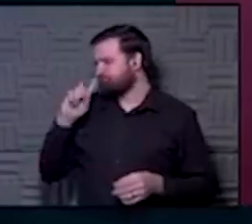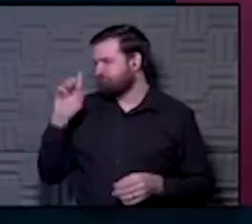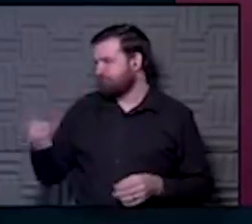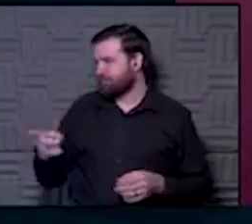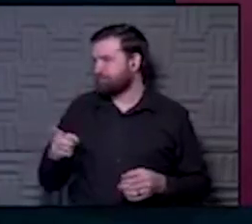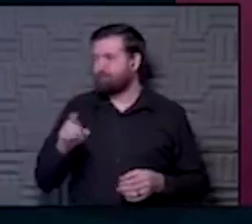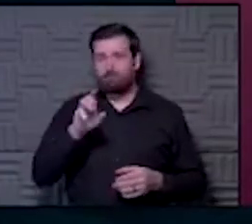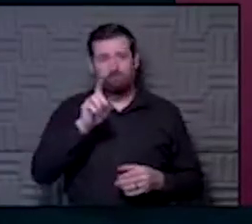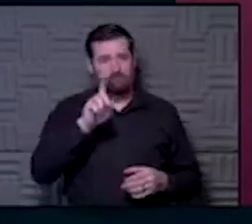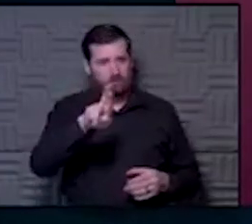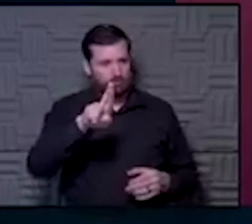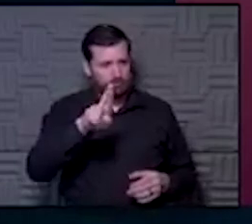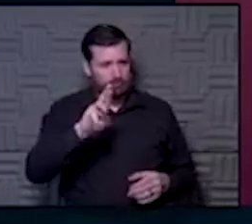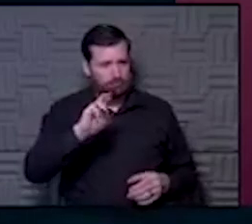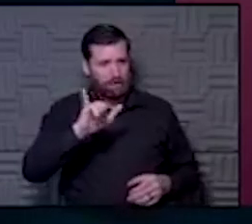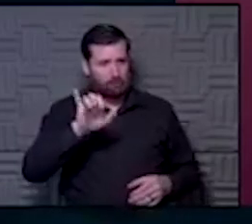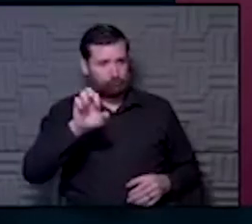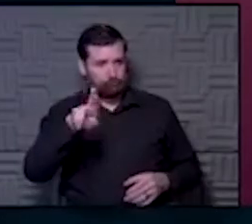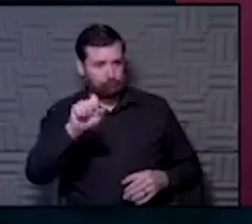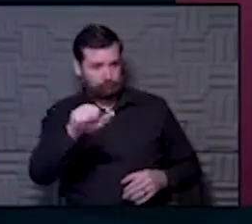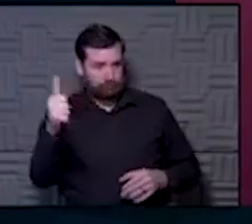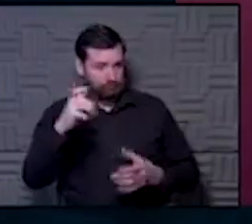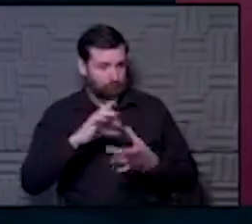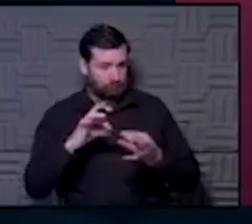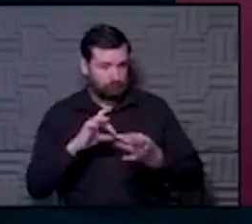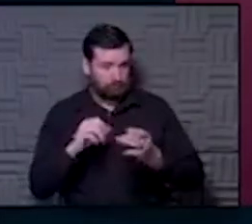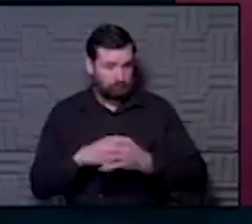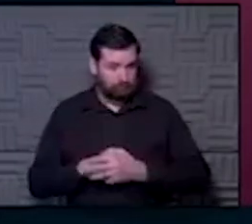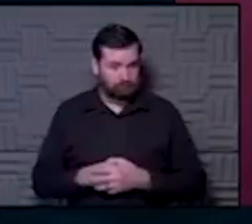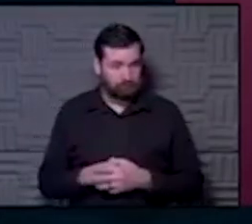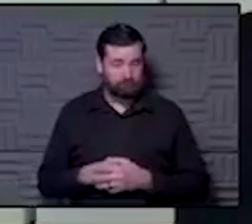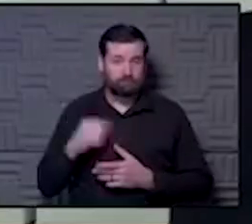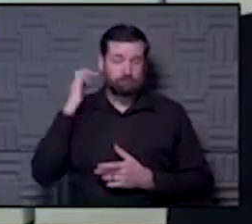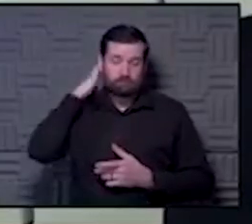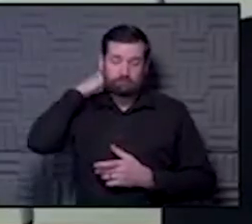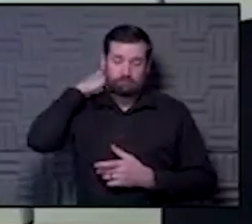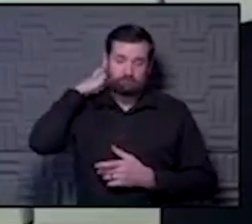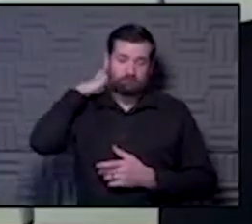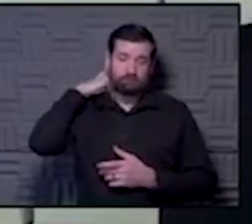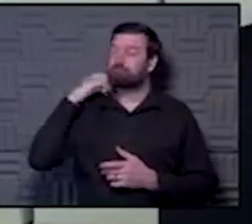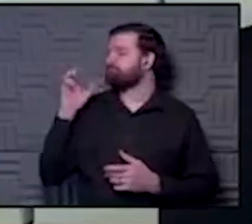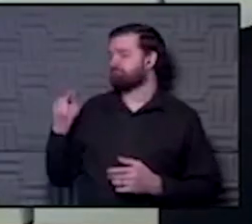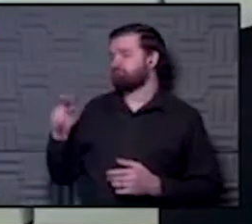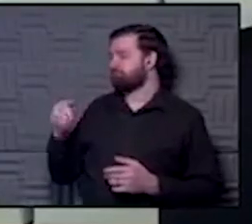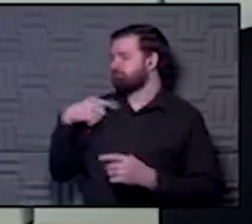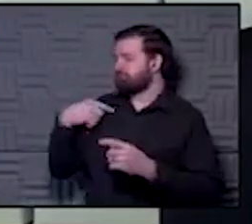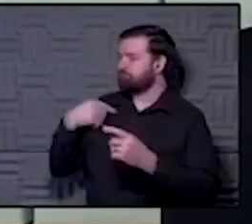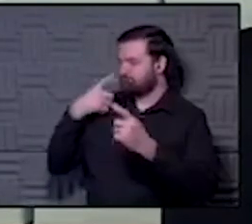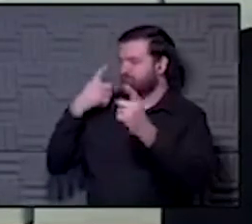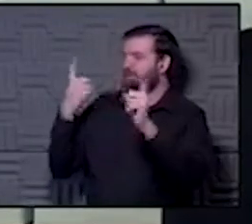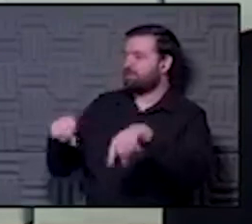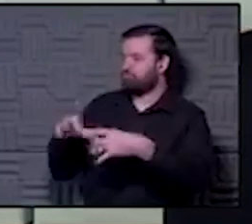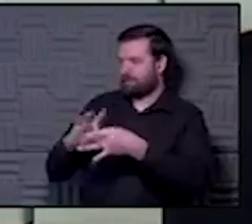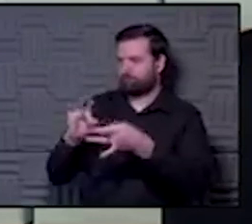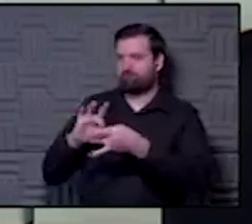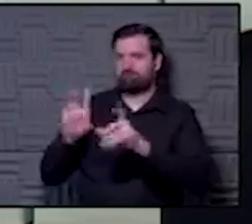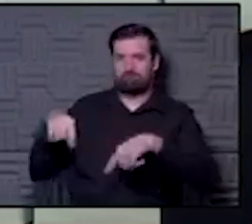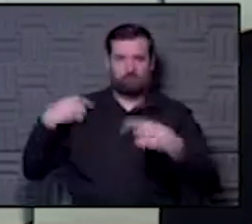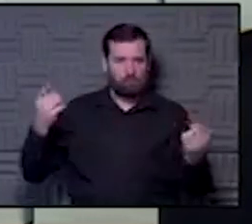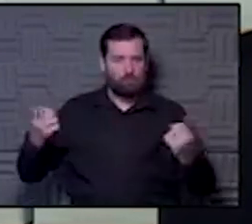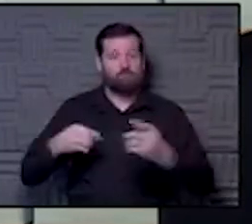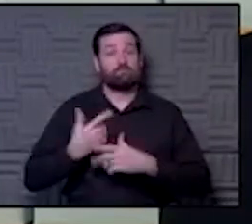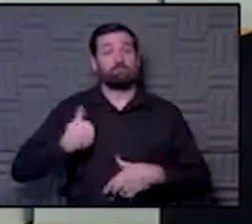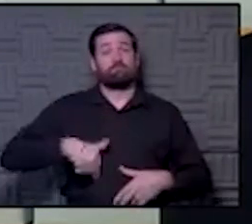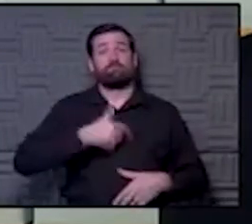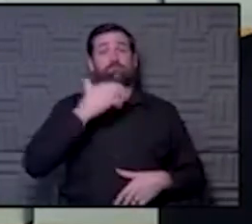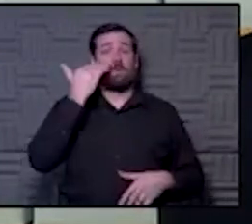right. Dr. Myers, any other thoughts around that as well? No, I agree with what's been said so far. What we know is